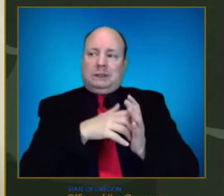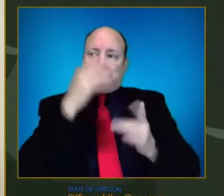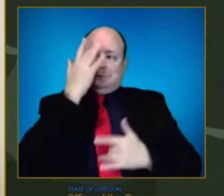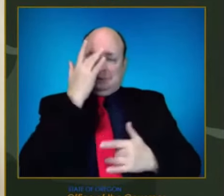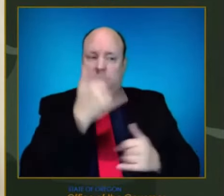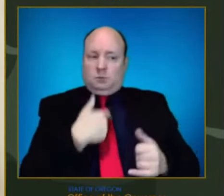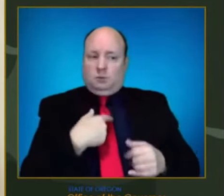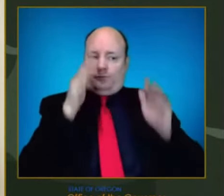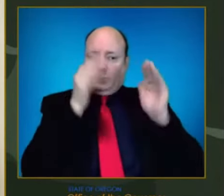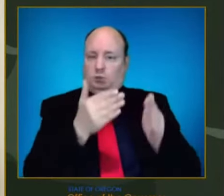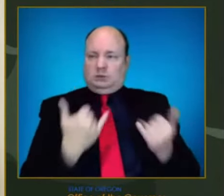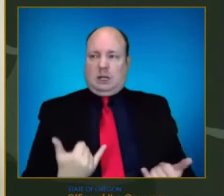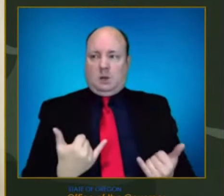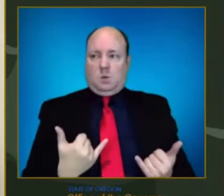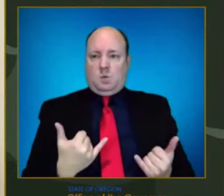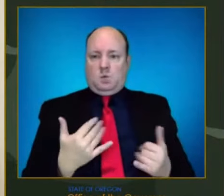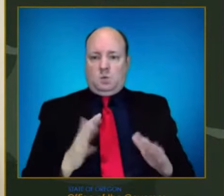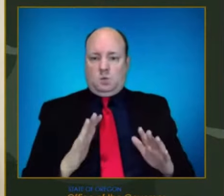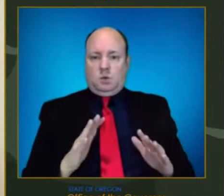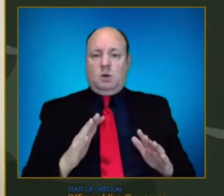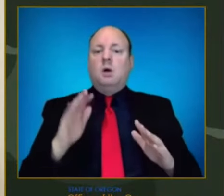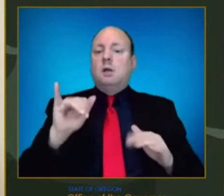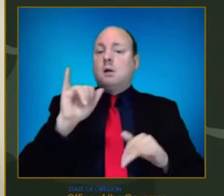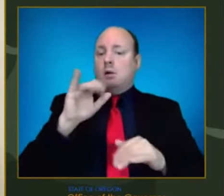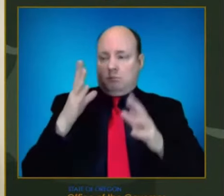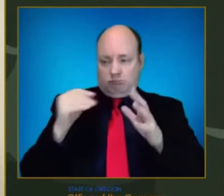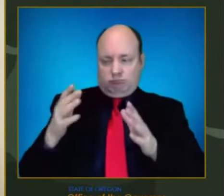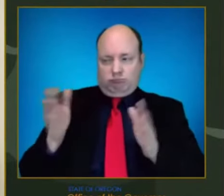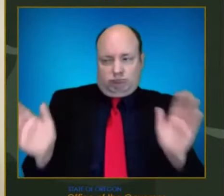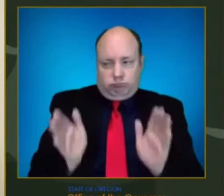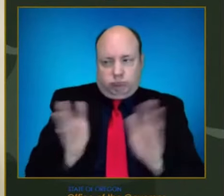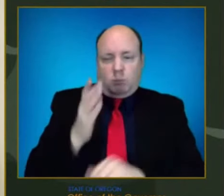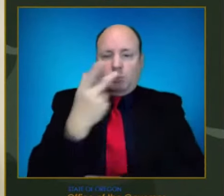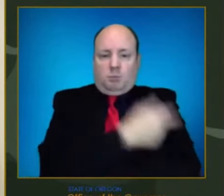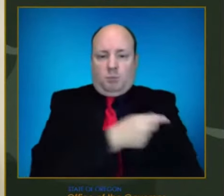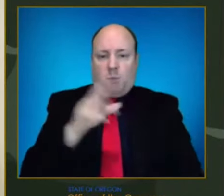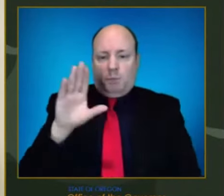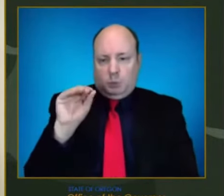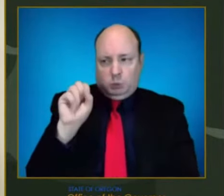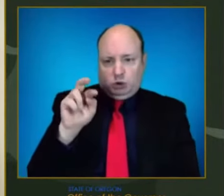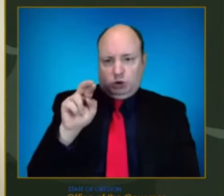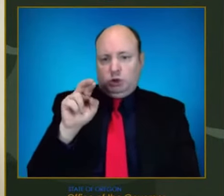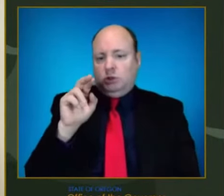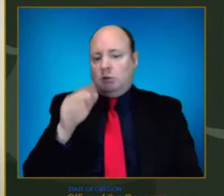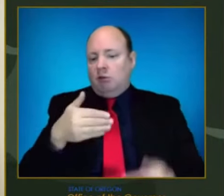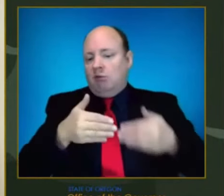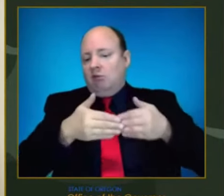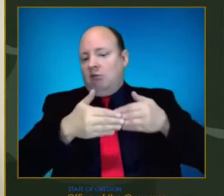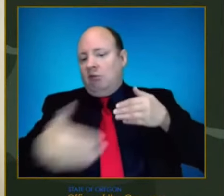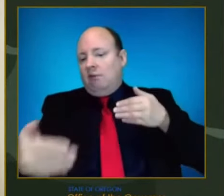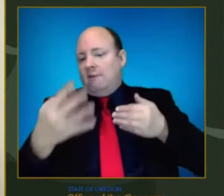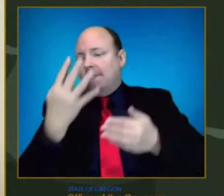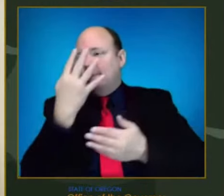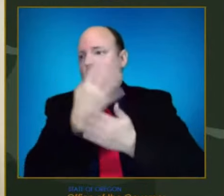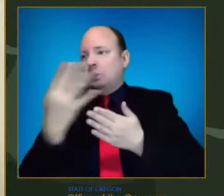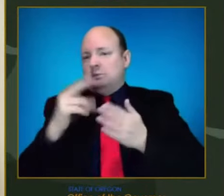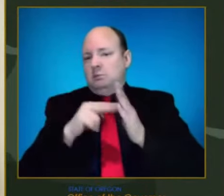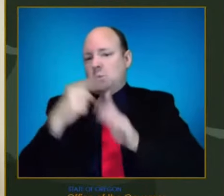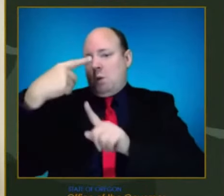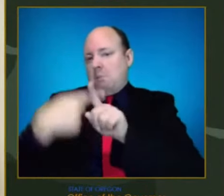the next four weeks so that we can blunt the curve of this Omicron variant